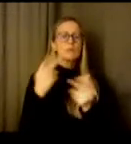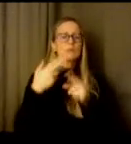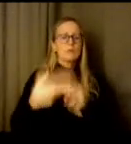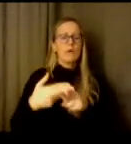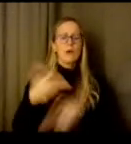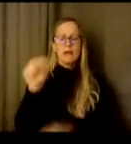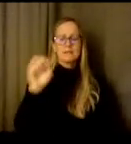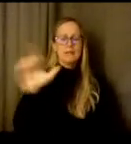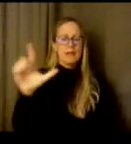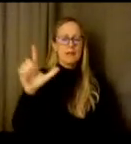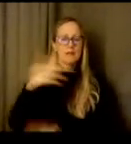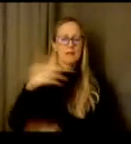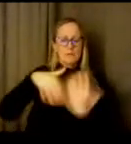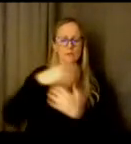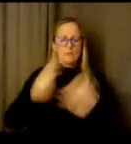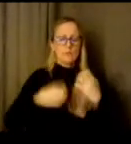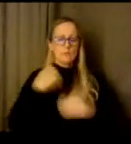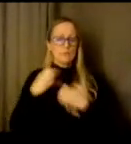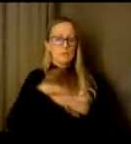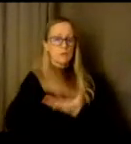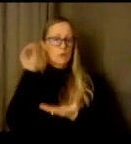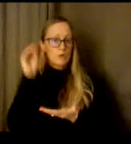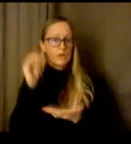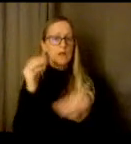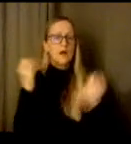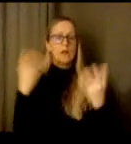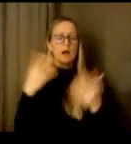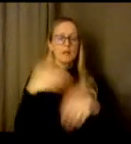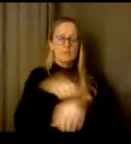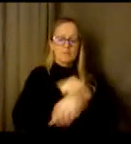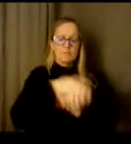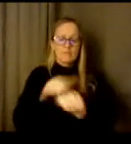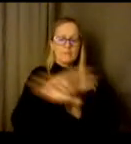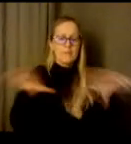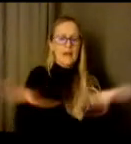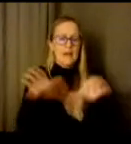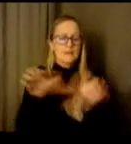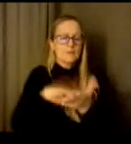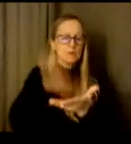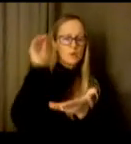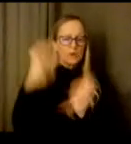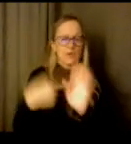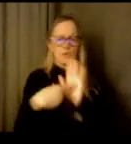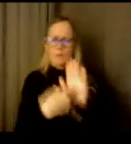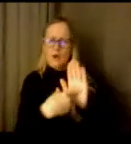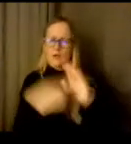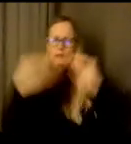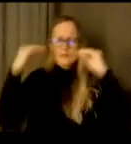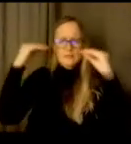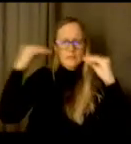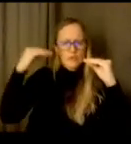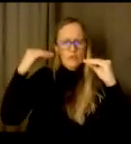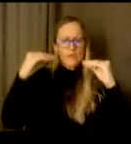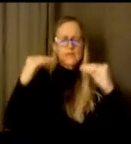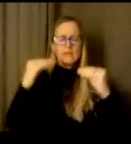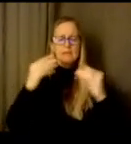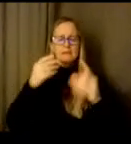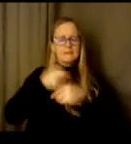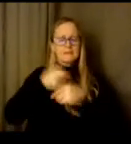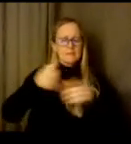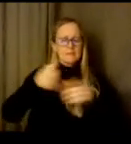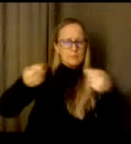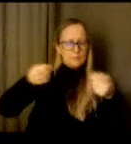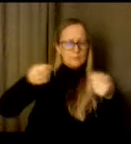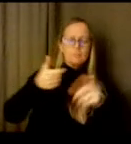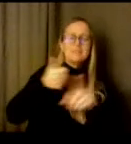a lot of proactive and preventive learning and modeling and teaching of self-management, self-awareness,